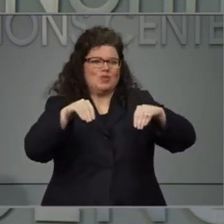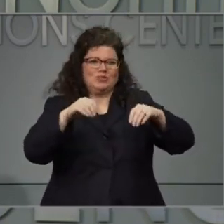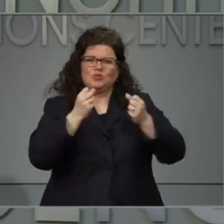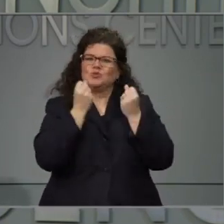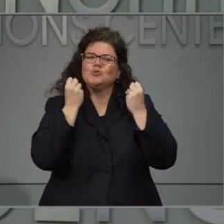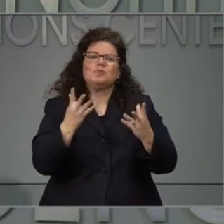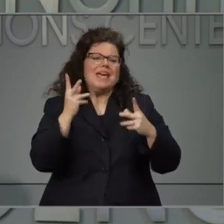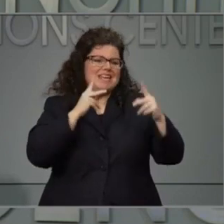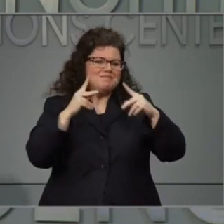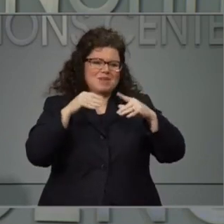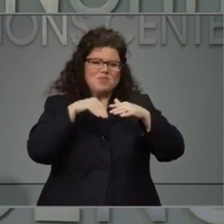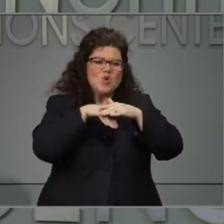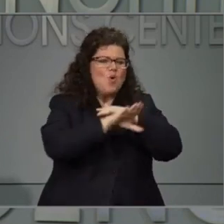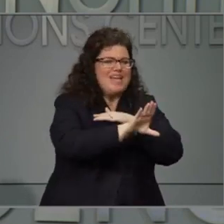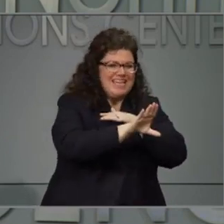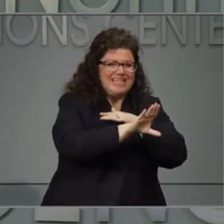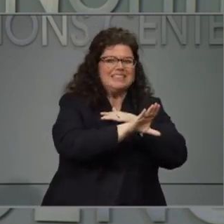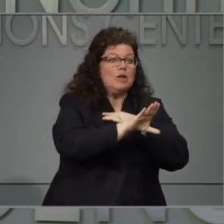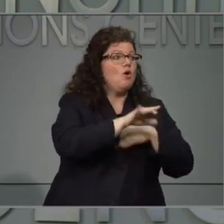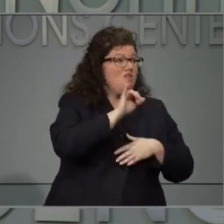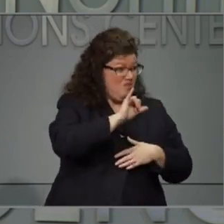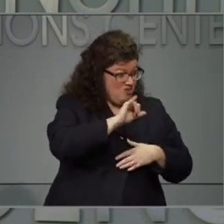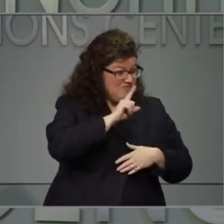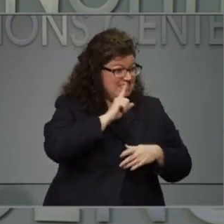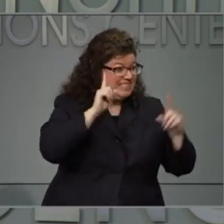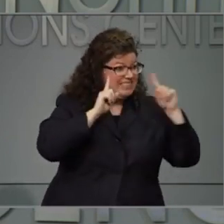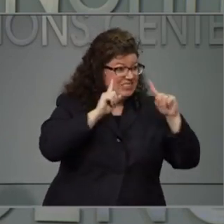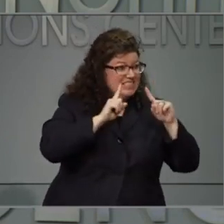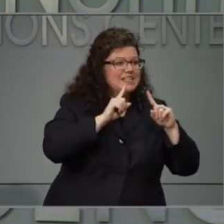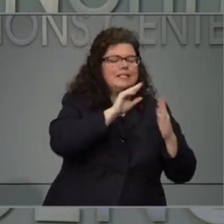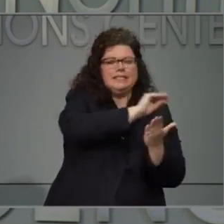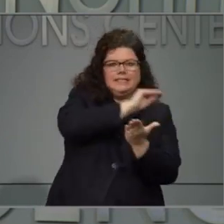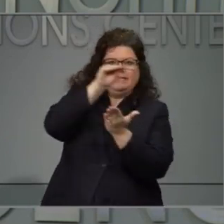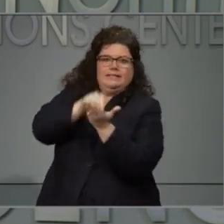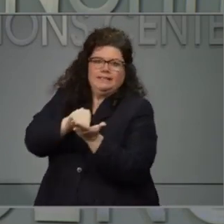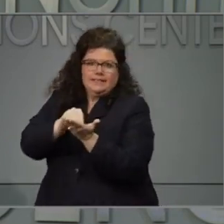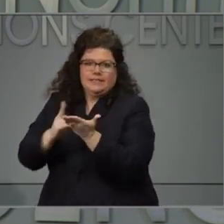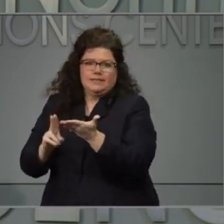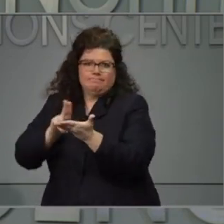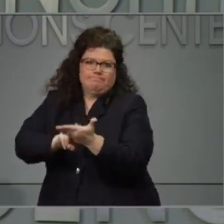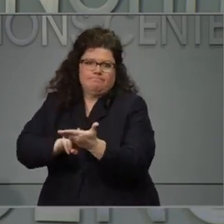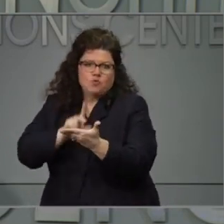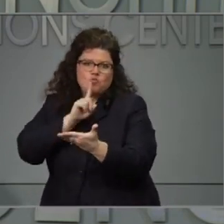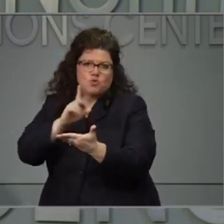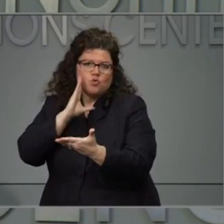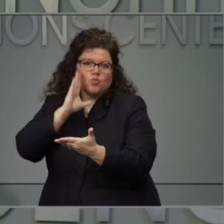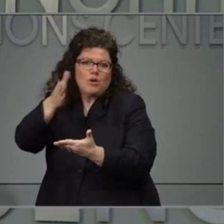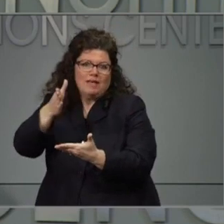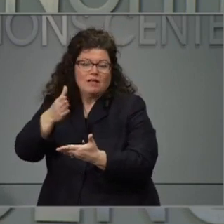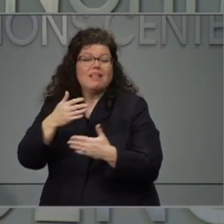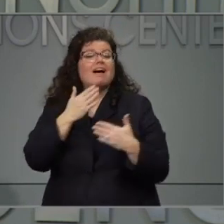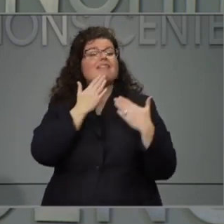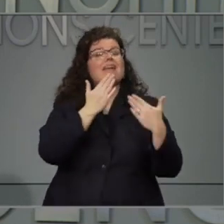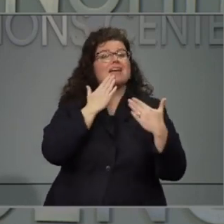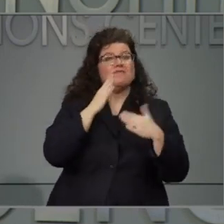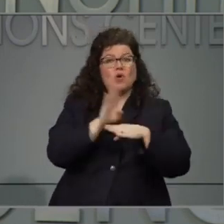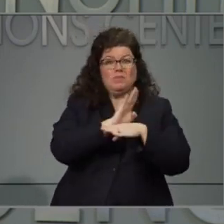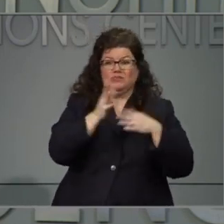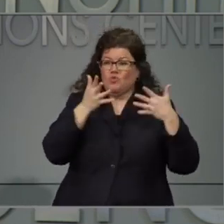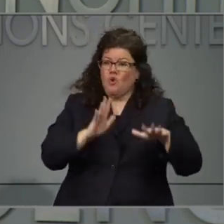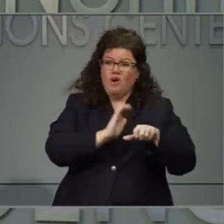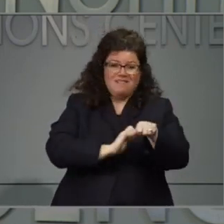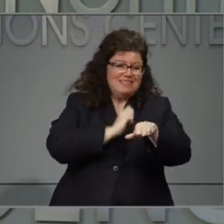about going to these stores and that we needed to do more to protect them. I'm grateful to the retailers who have stepped up